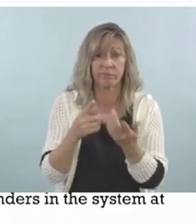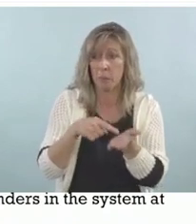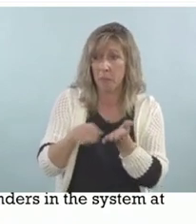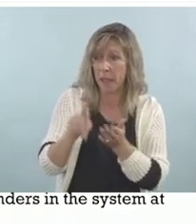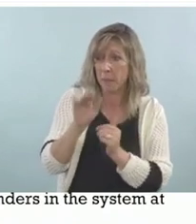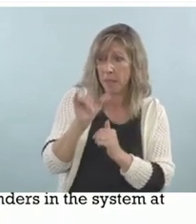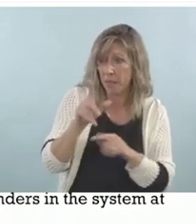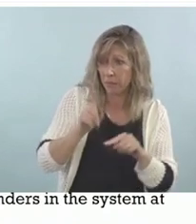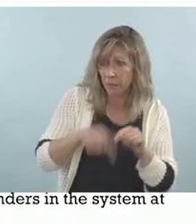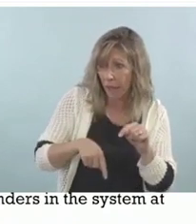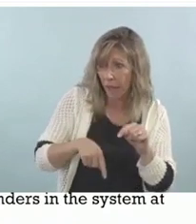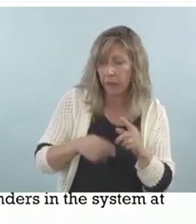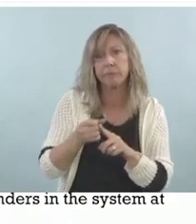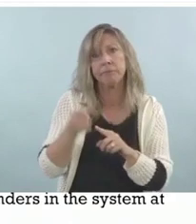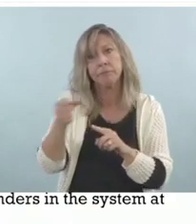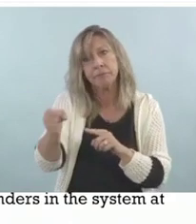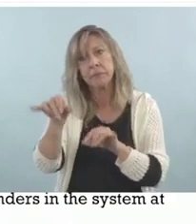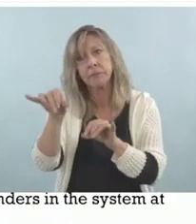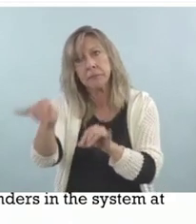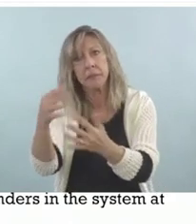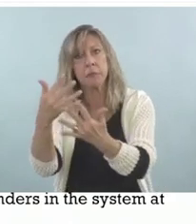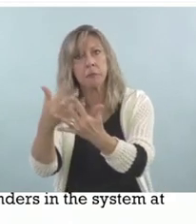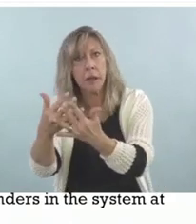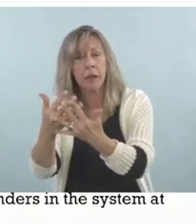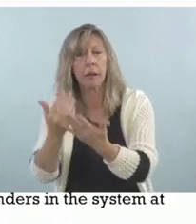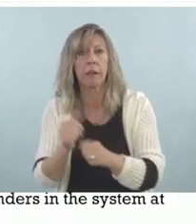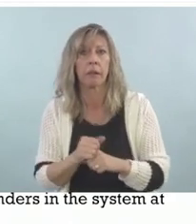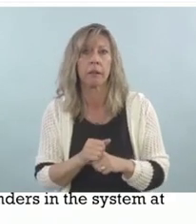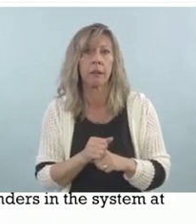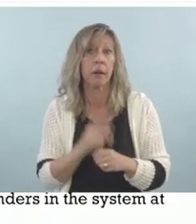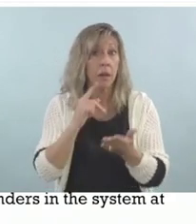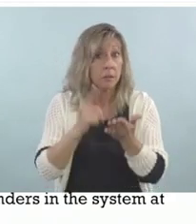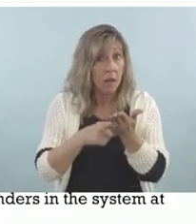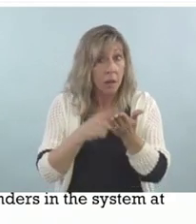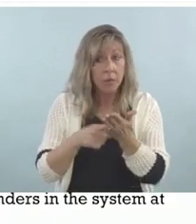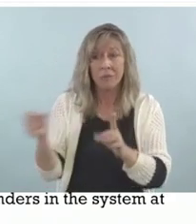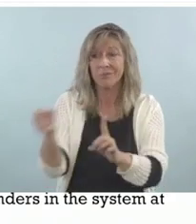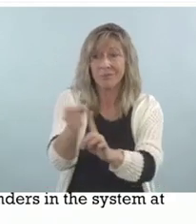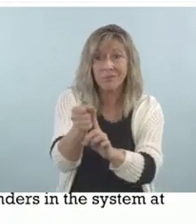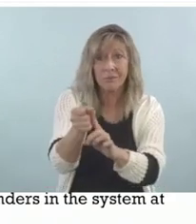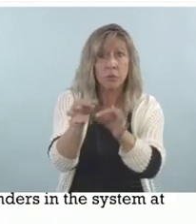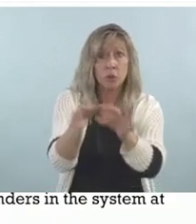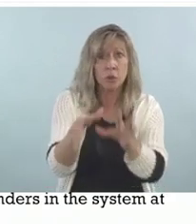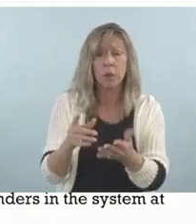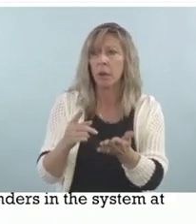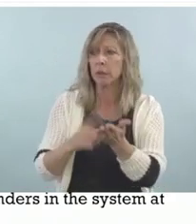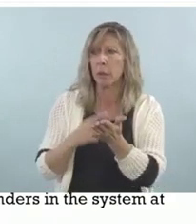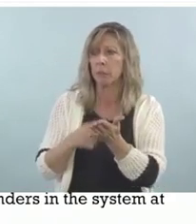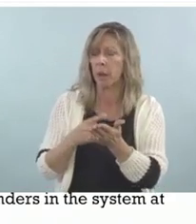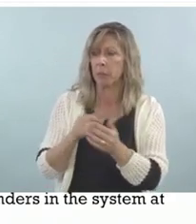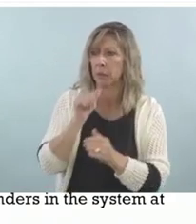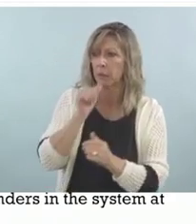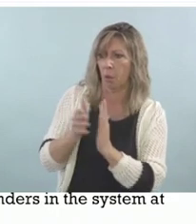sometimes they're qualified and sometimes they're not. So the obstacles are really significant.